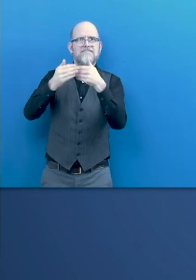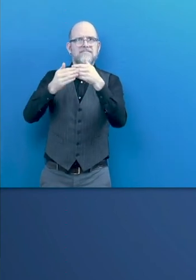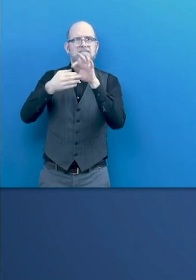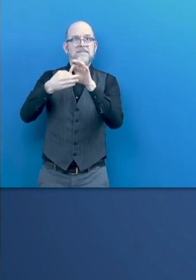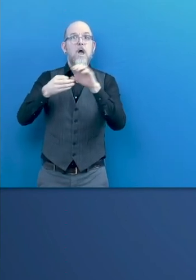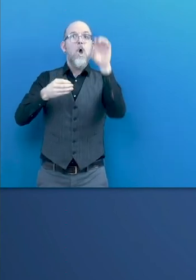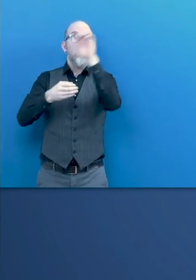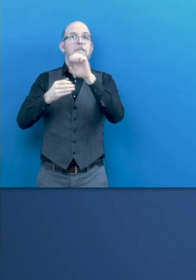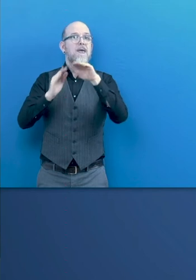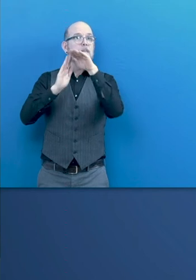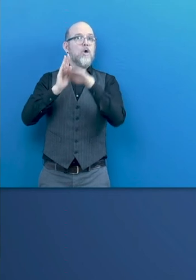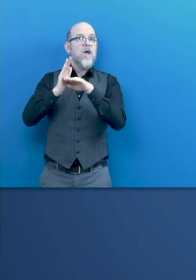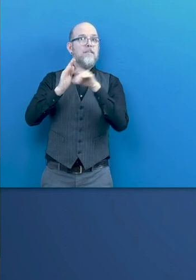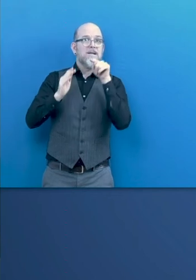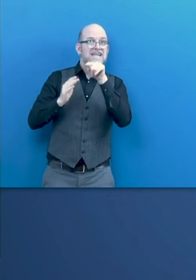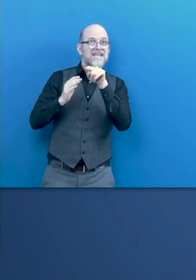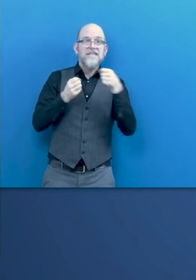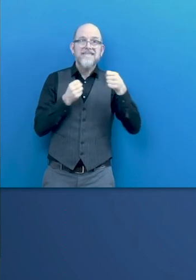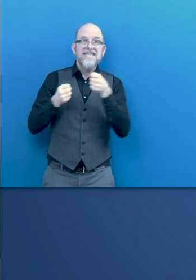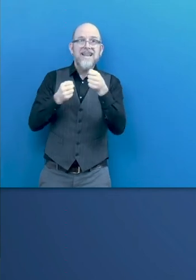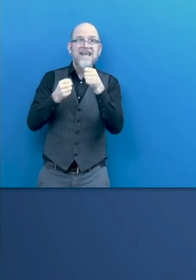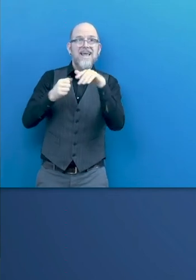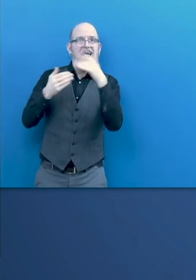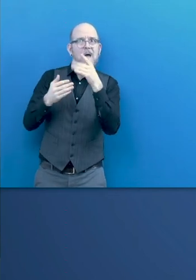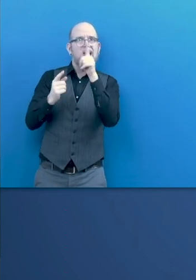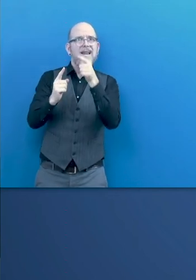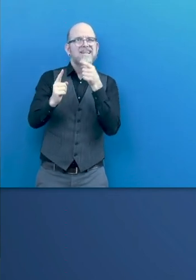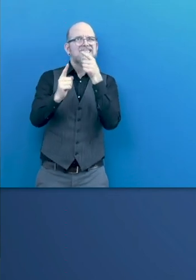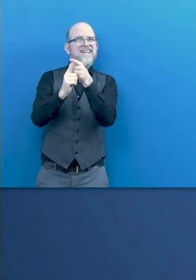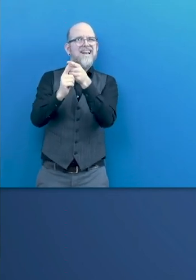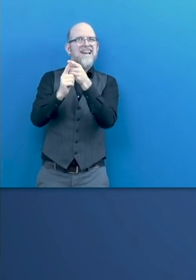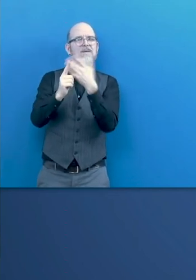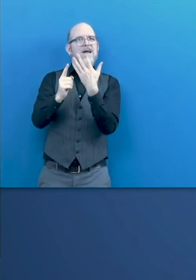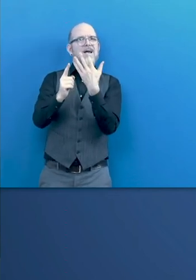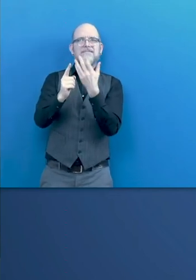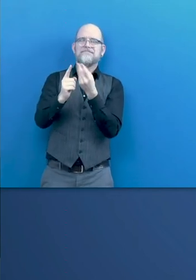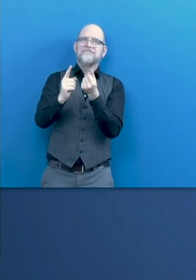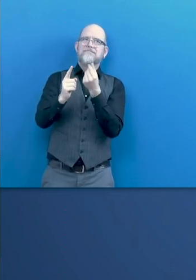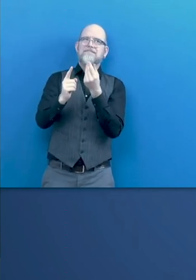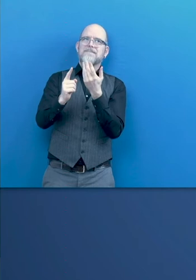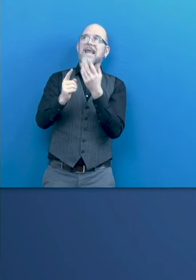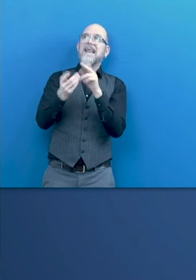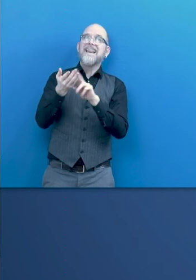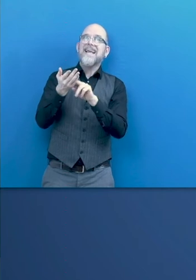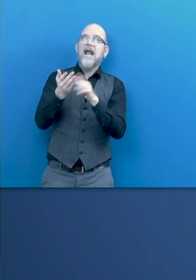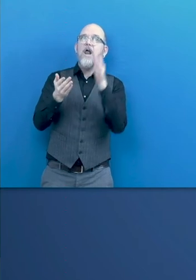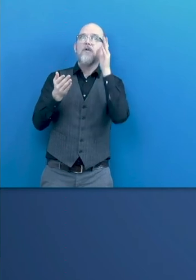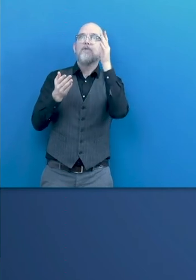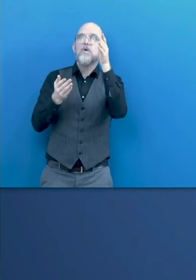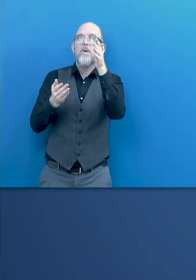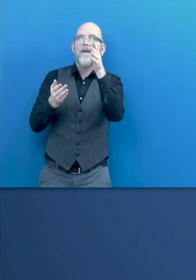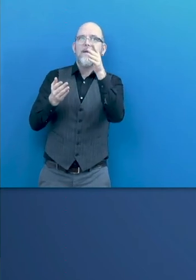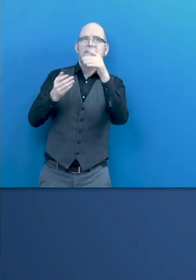All of them aim at shaping Europe's digital future, as well as strengthening equality.